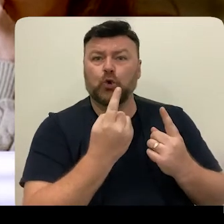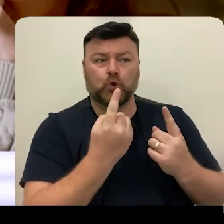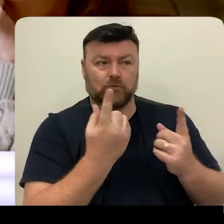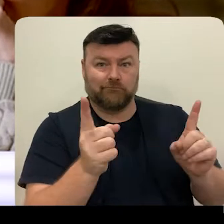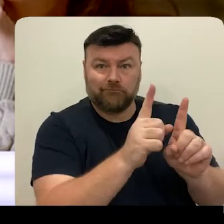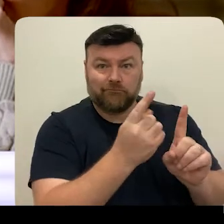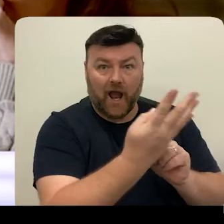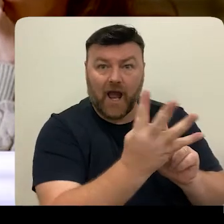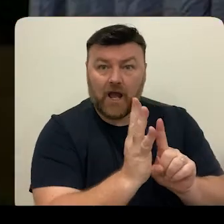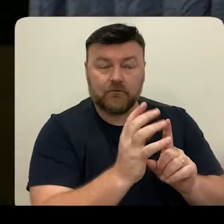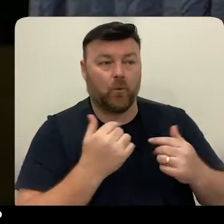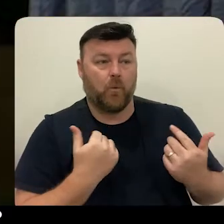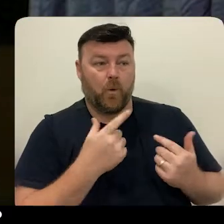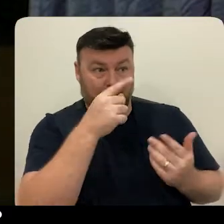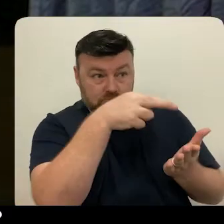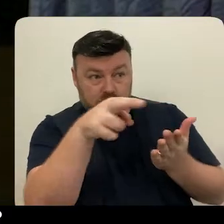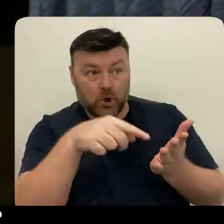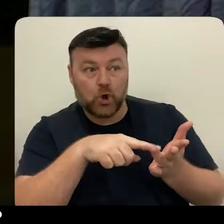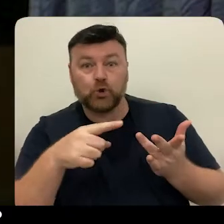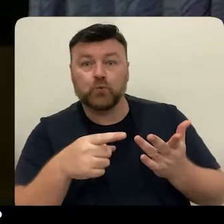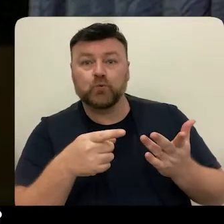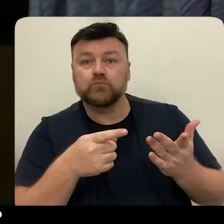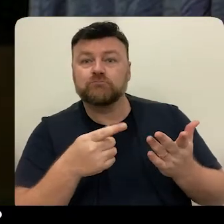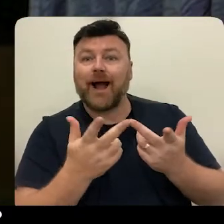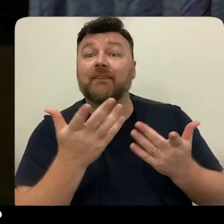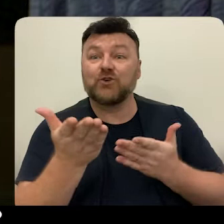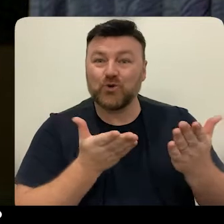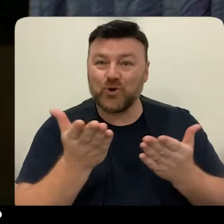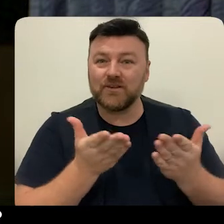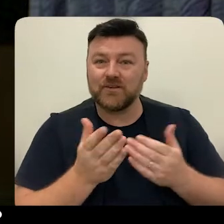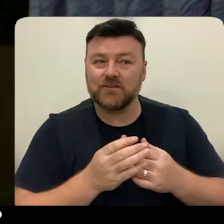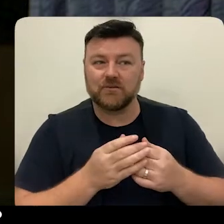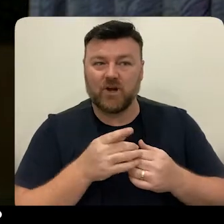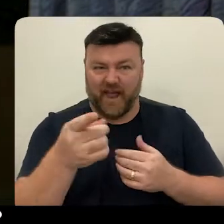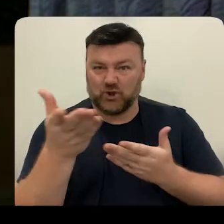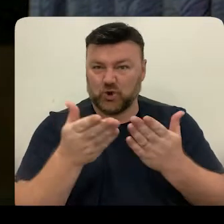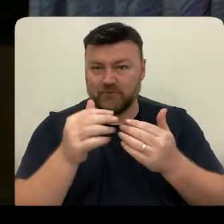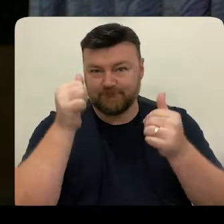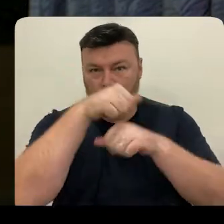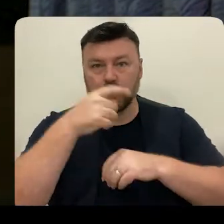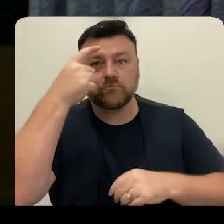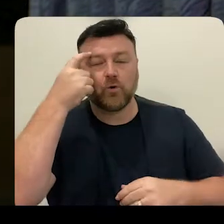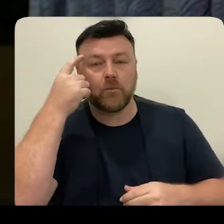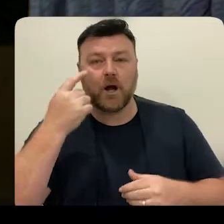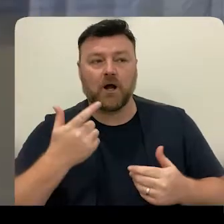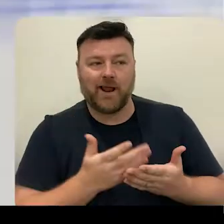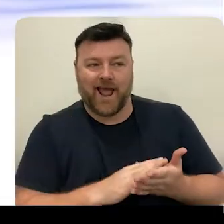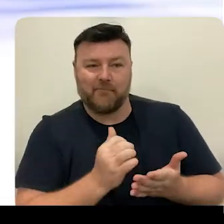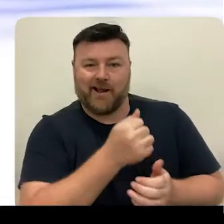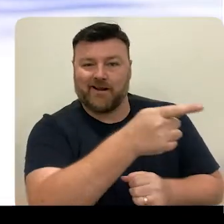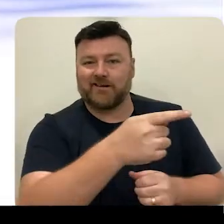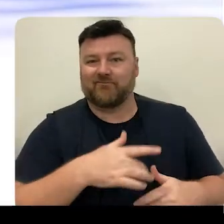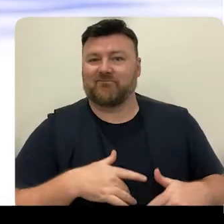Can we link them with a service that understands trauma and its aftermath? Can we help them feel safe enough?